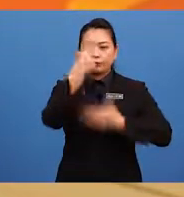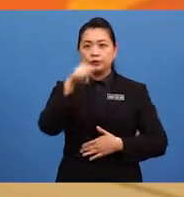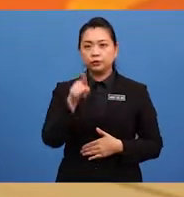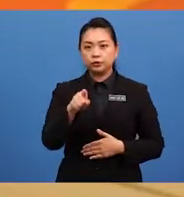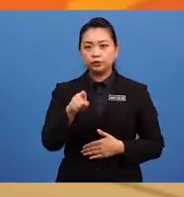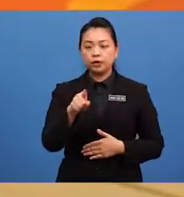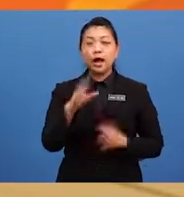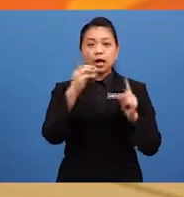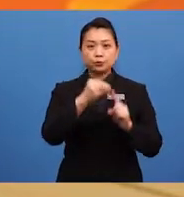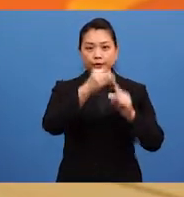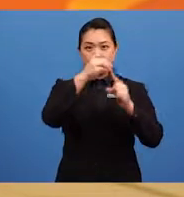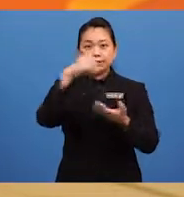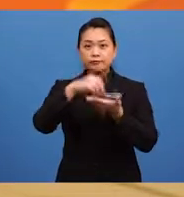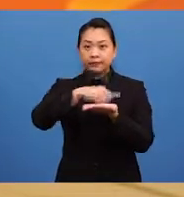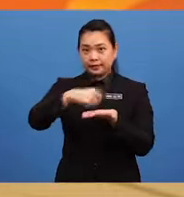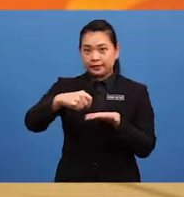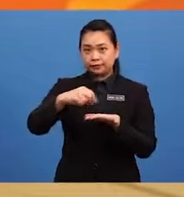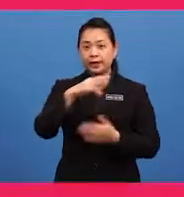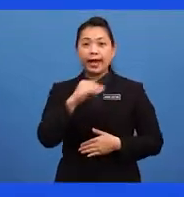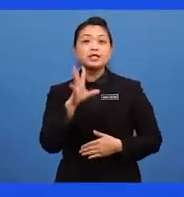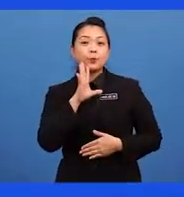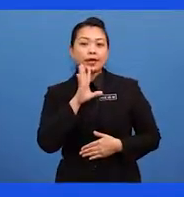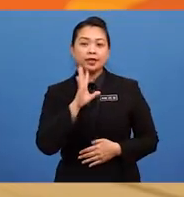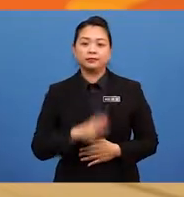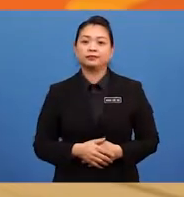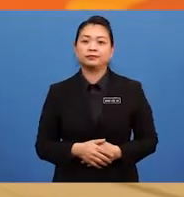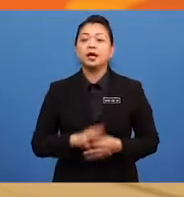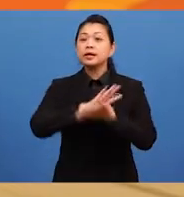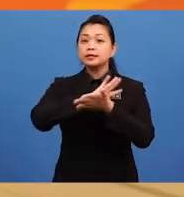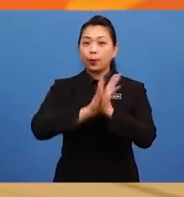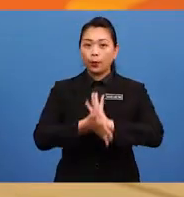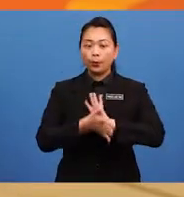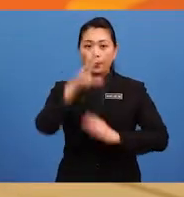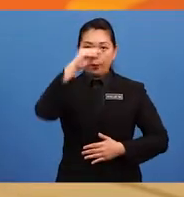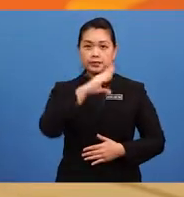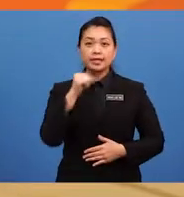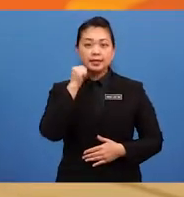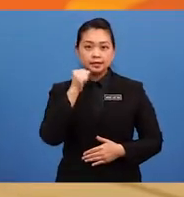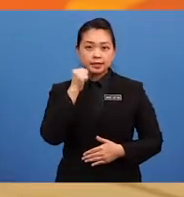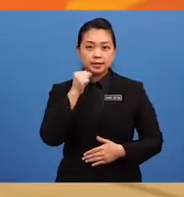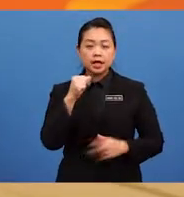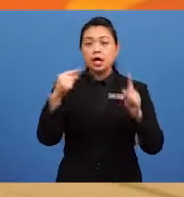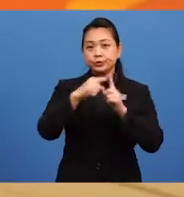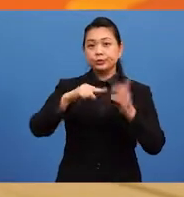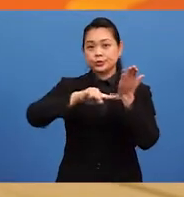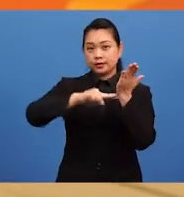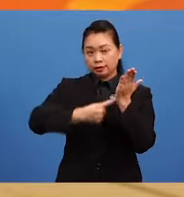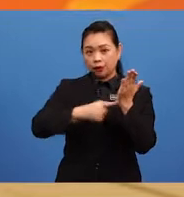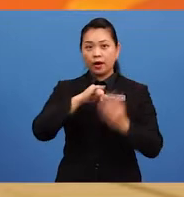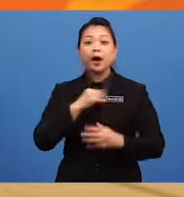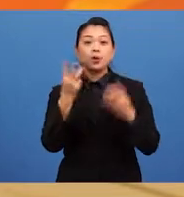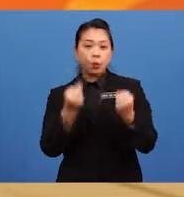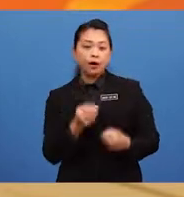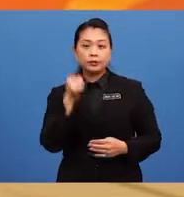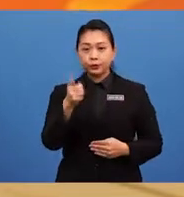especially in writing and speaking. So, boys and girls, to start off, I want